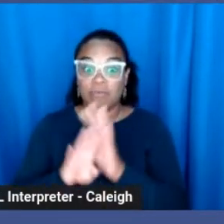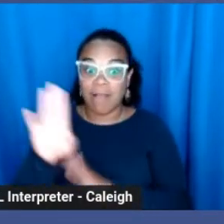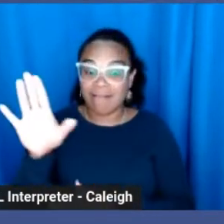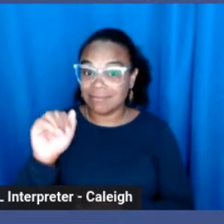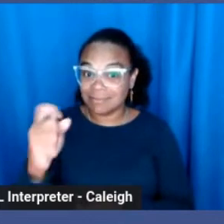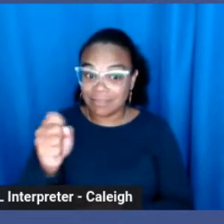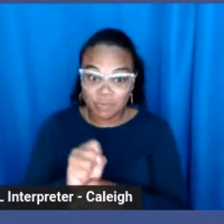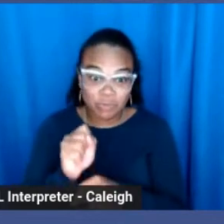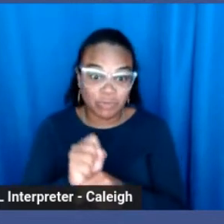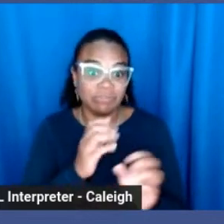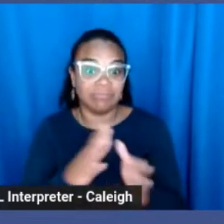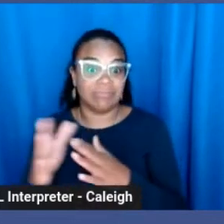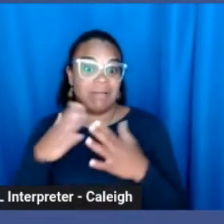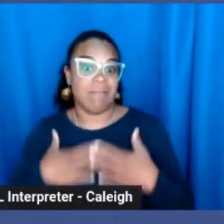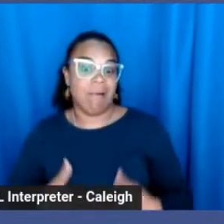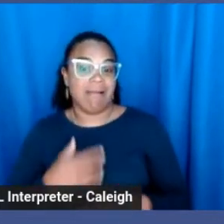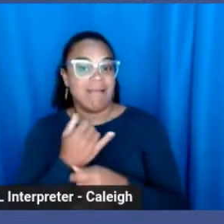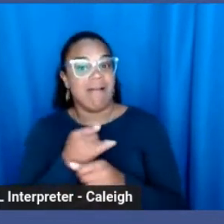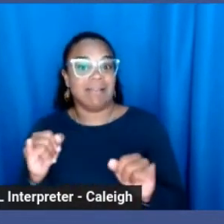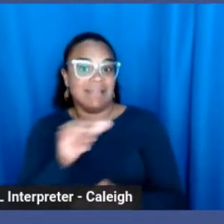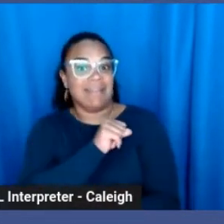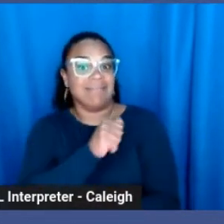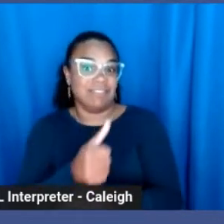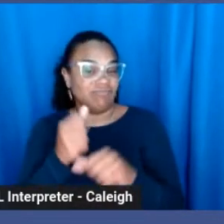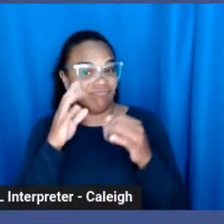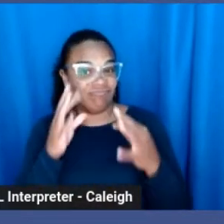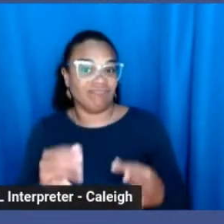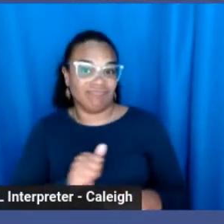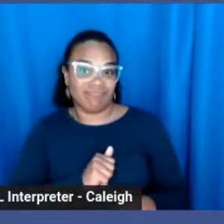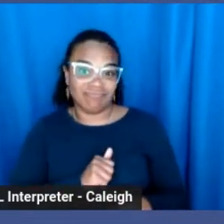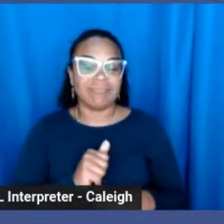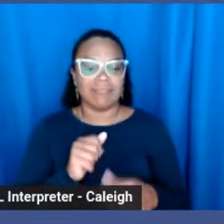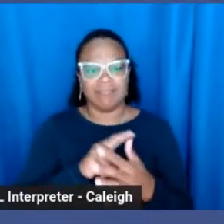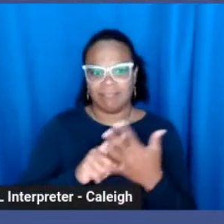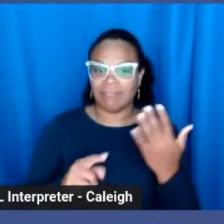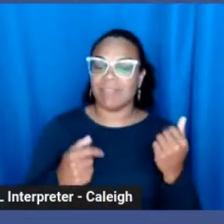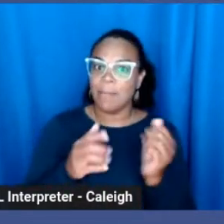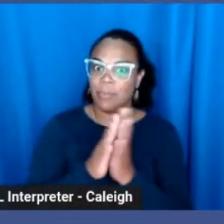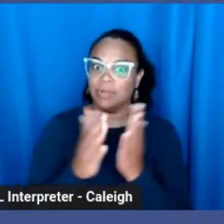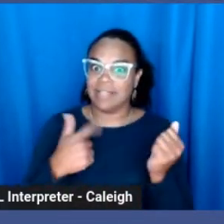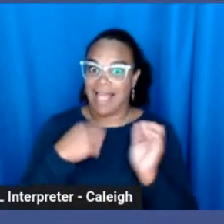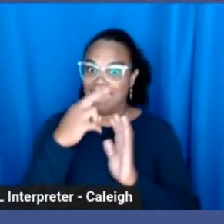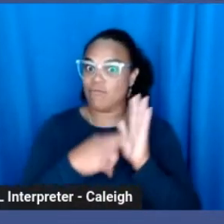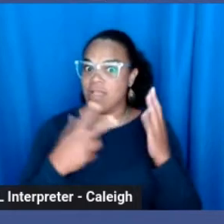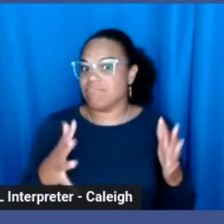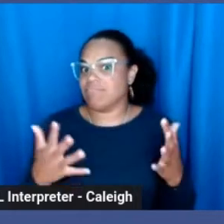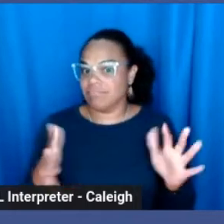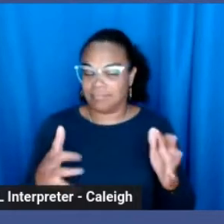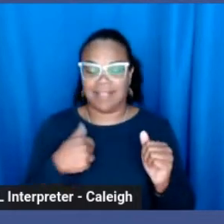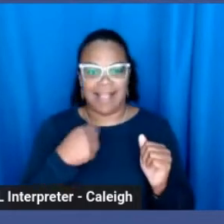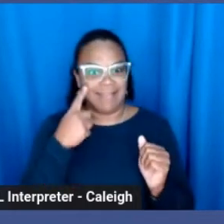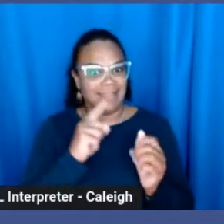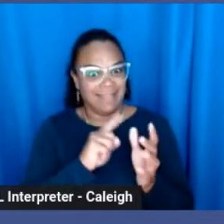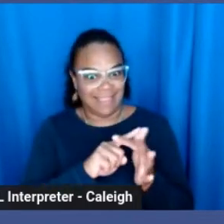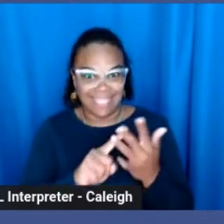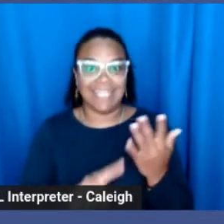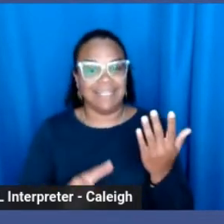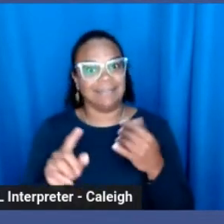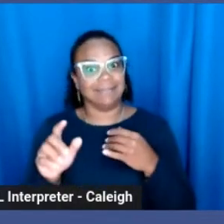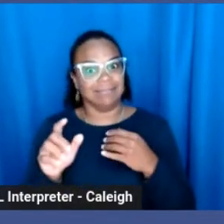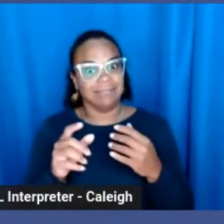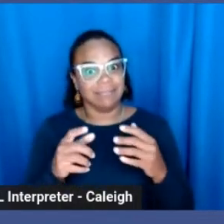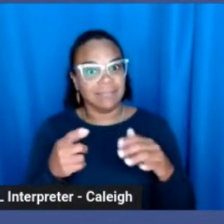that I've personally read, and I think they explore all these different avenues that we've already spoken about